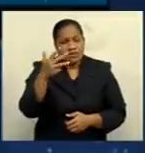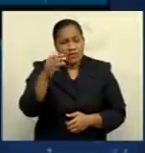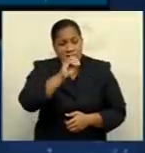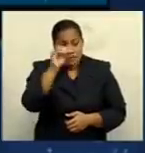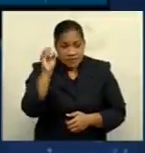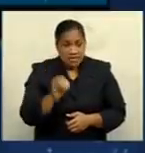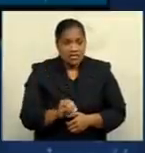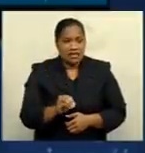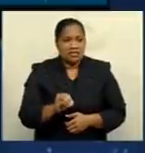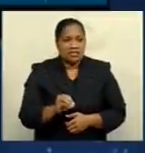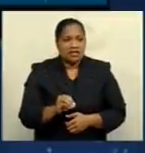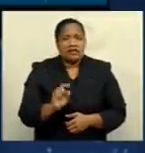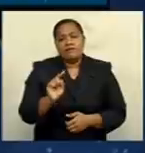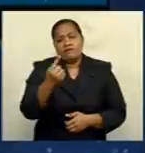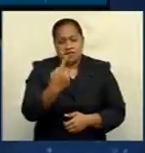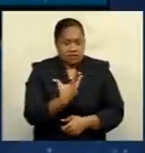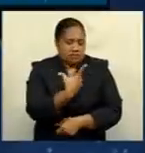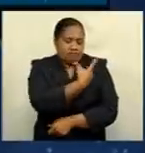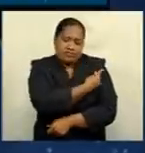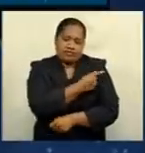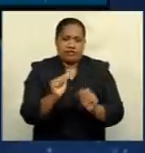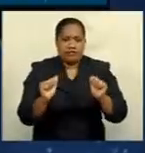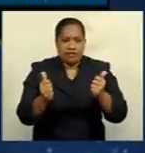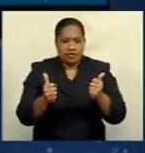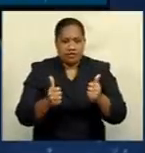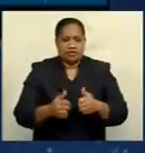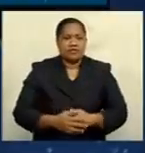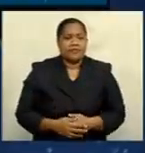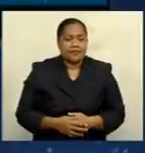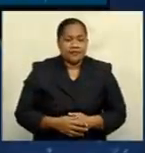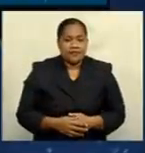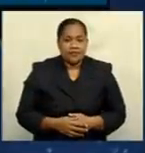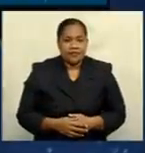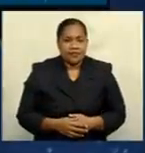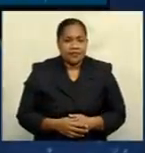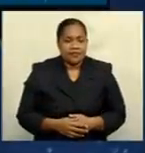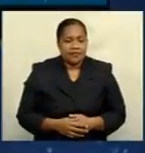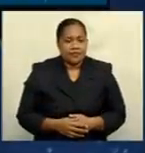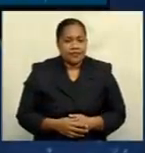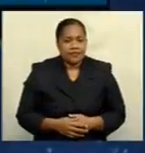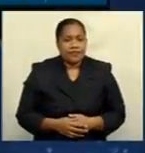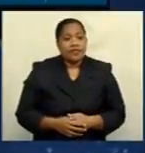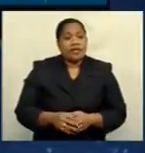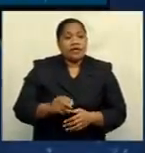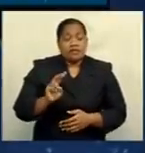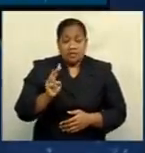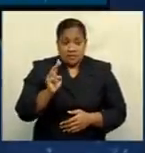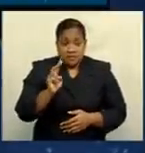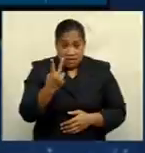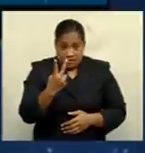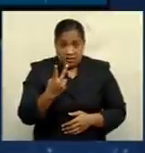.9% of the population have received their first dose of the AstraZeneca vaccine.